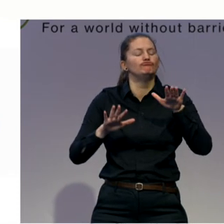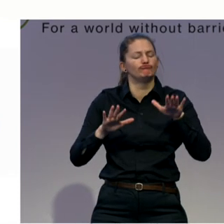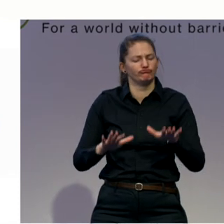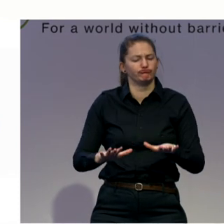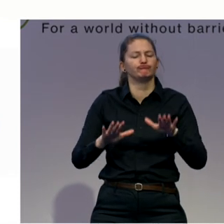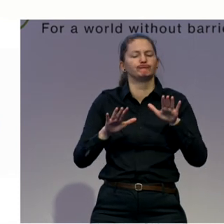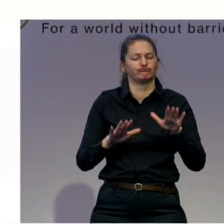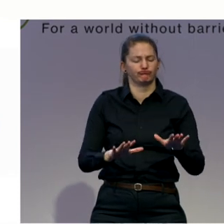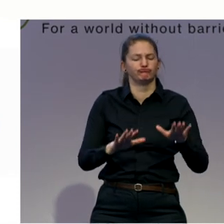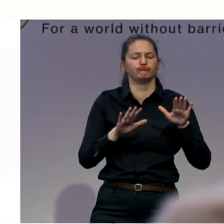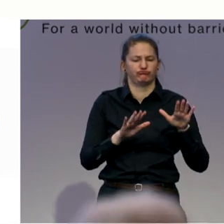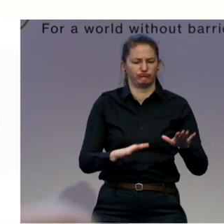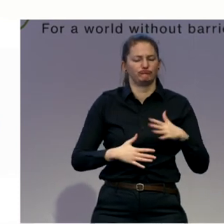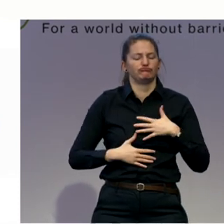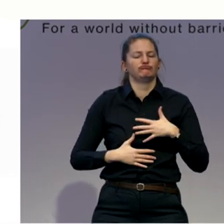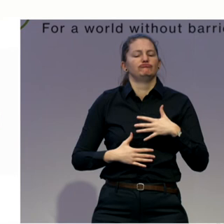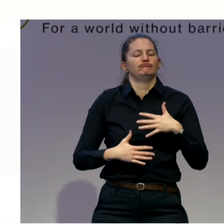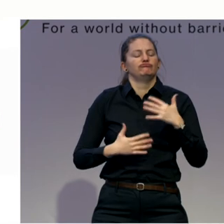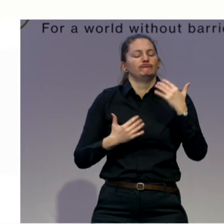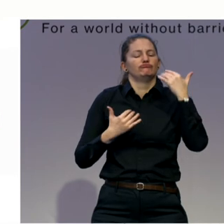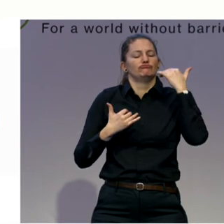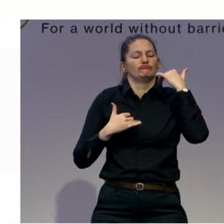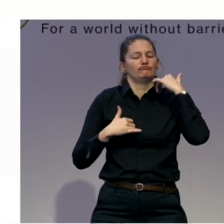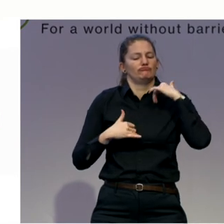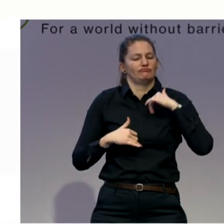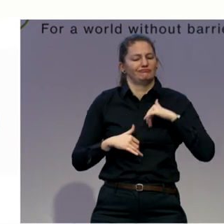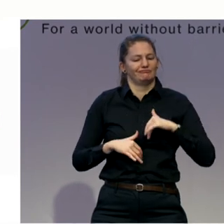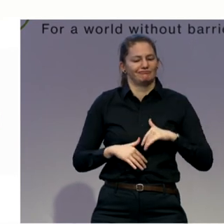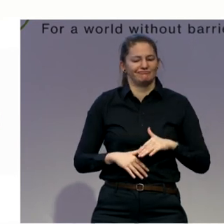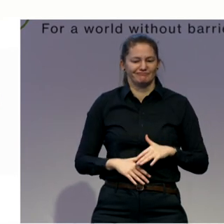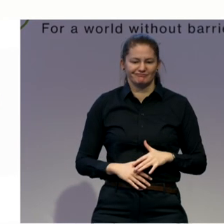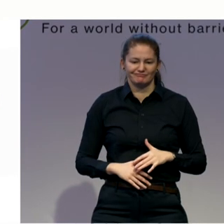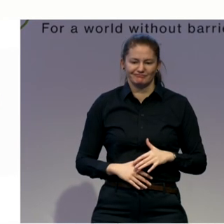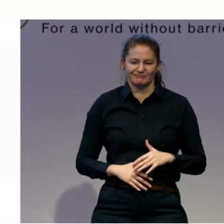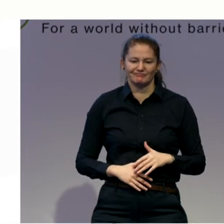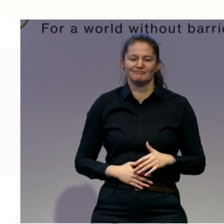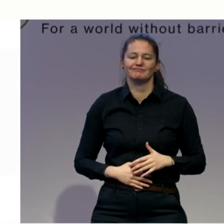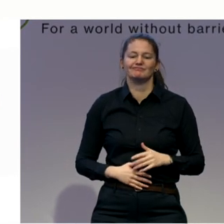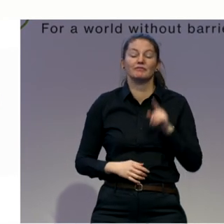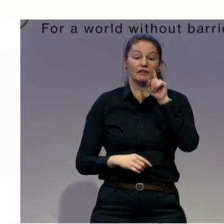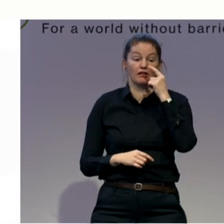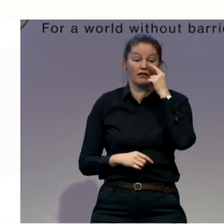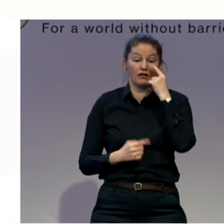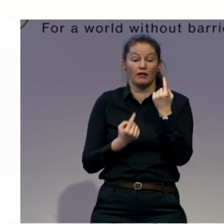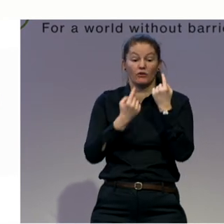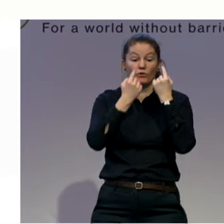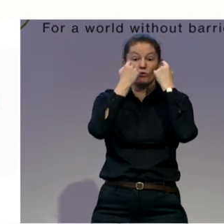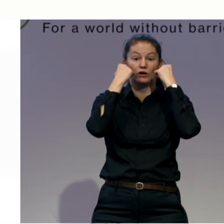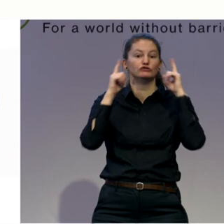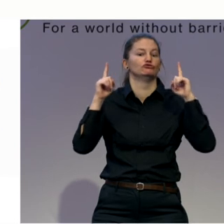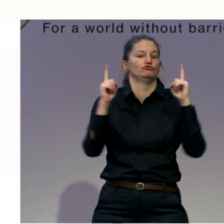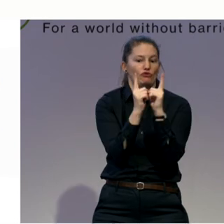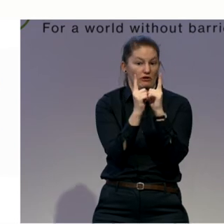possible. Usually the exhale should be longer than your inhale. Let's do it a few more times. Inhale.